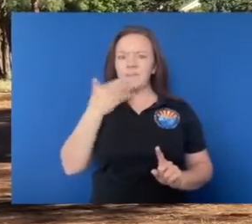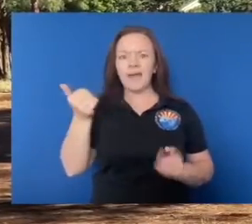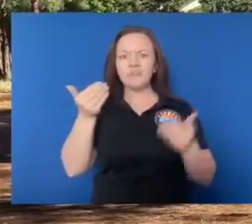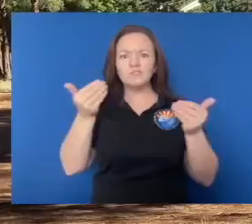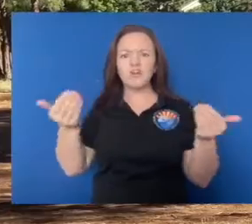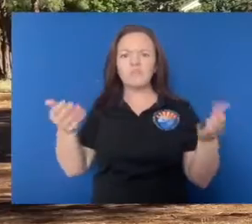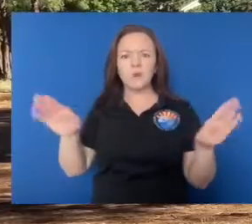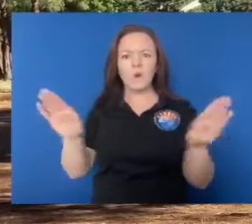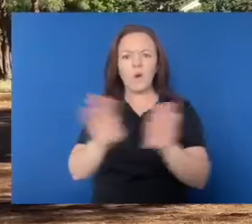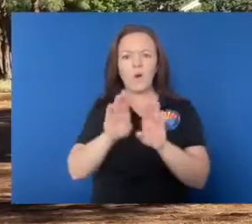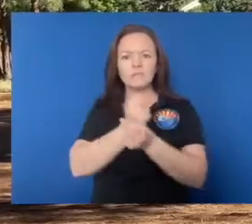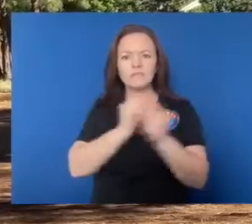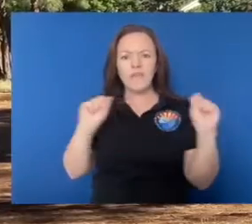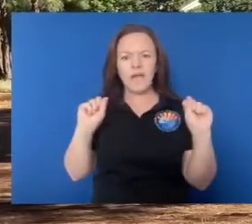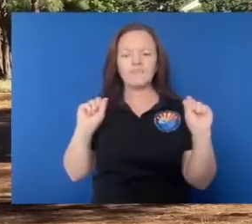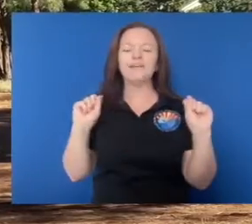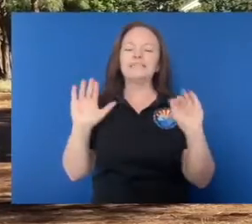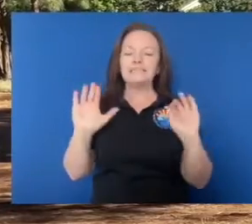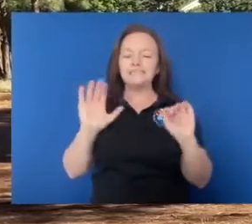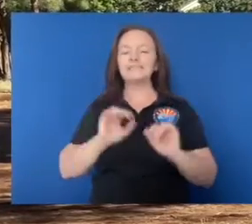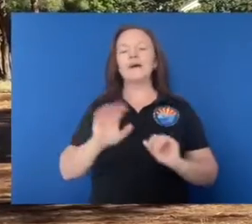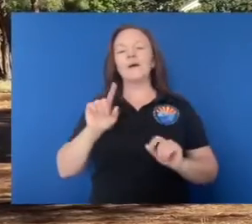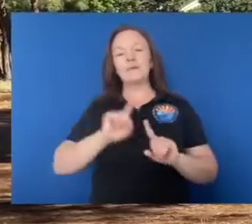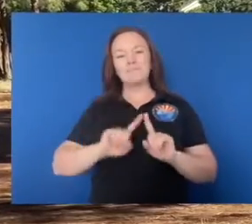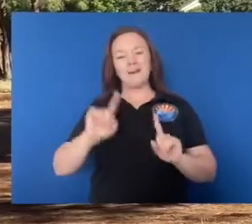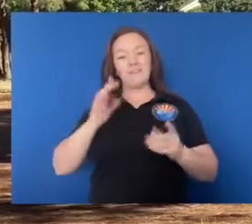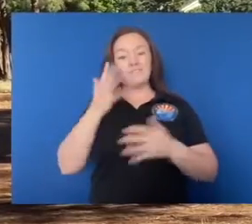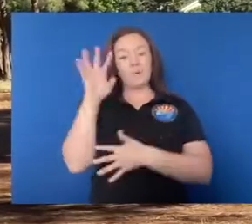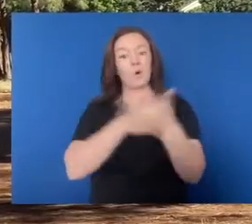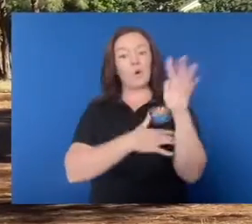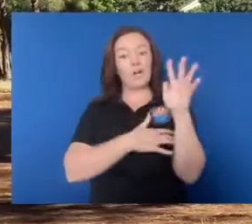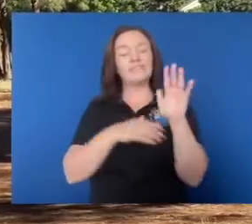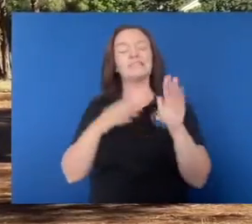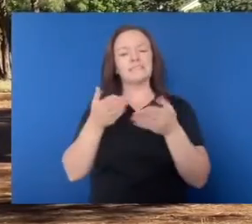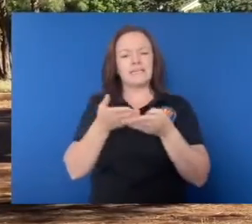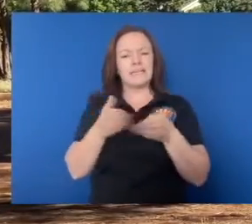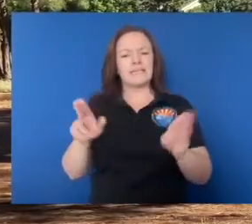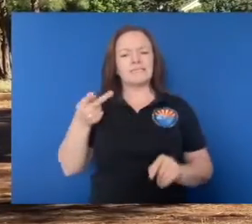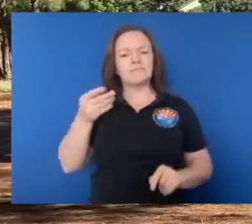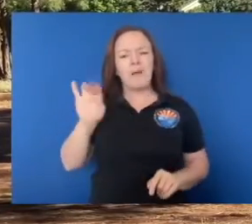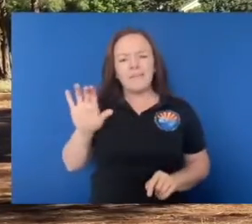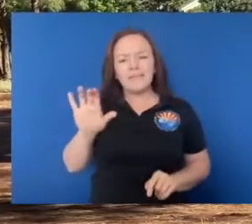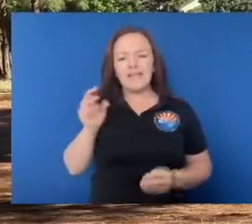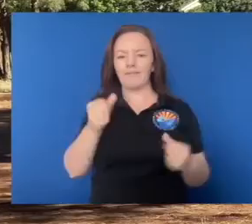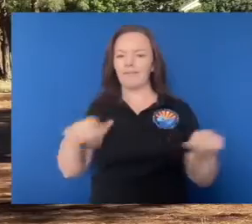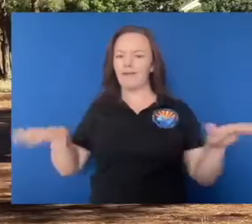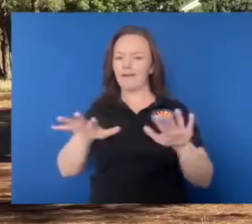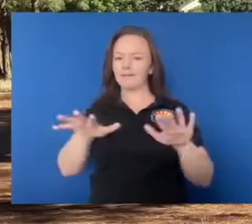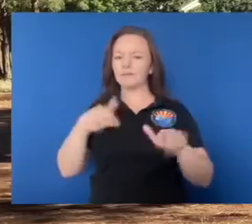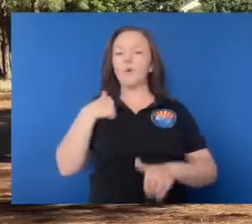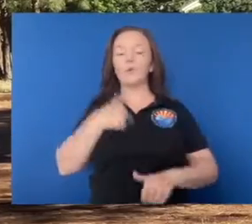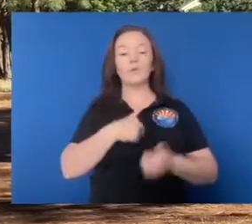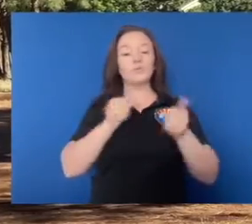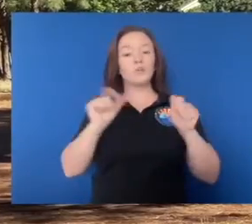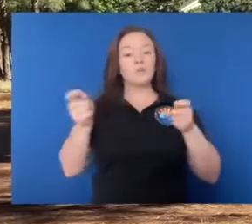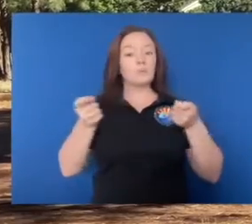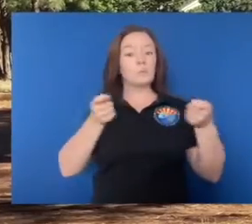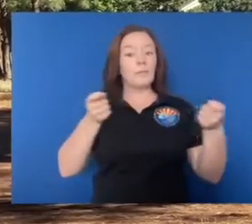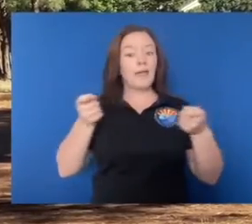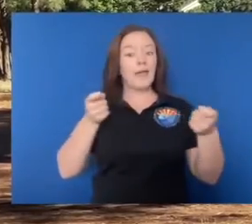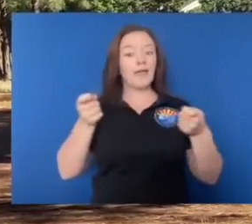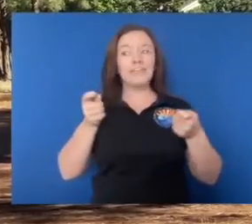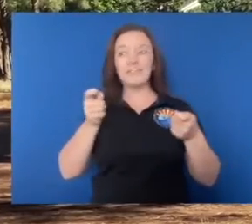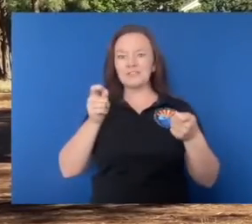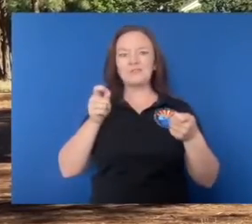the best thing to do, but this is, this is public land and we're really trying to manage this land so that